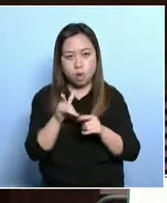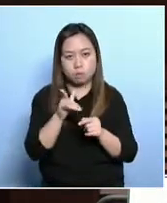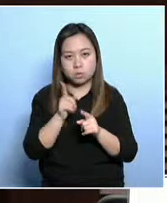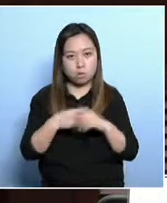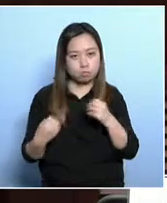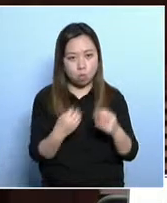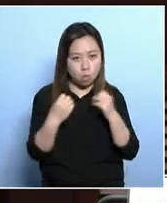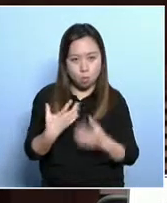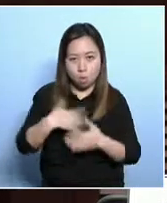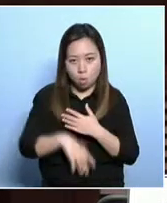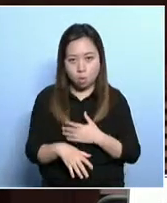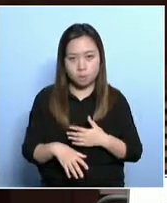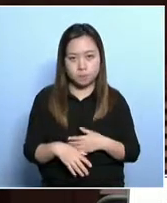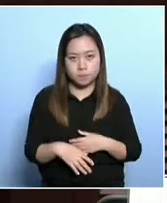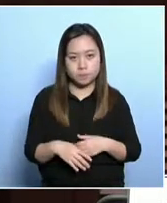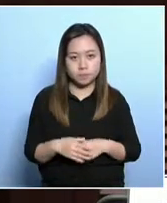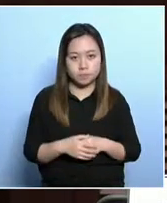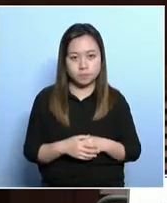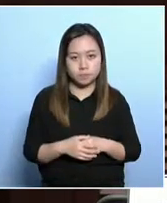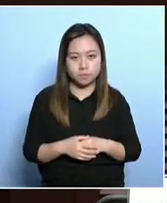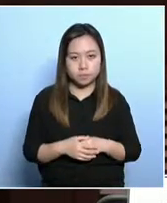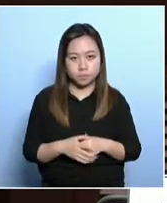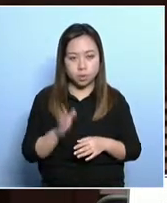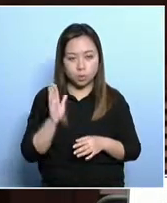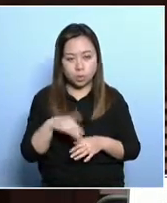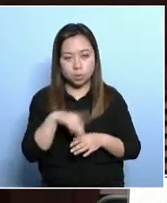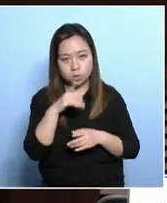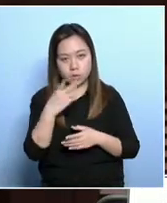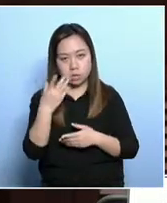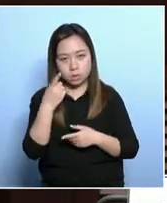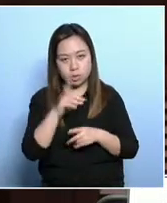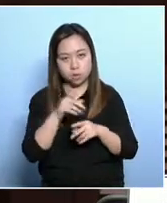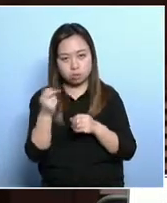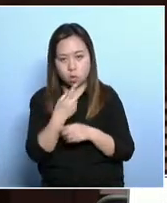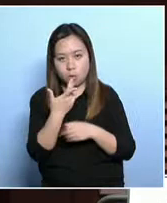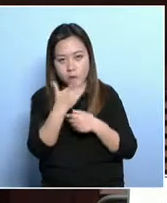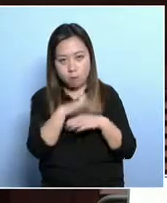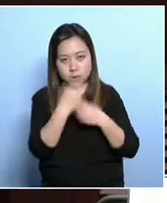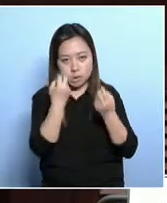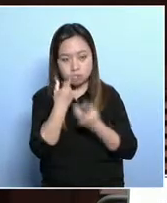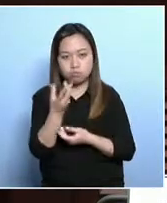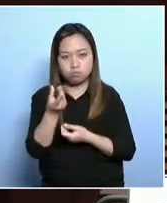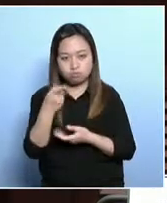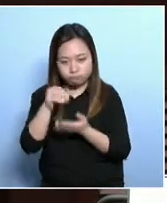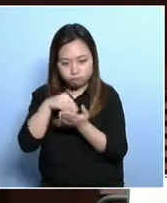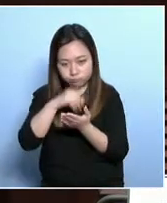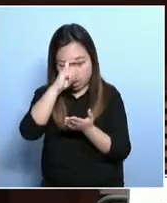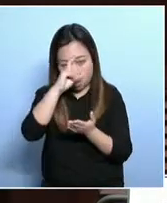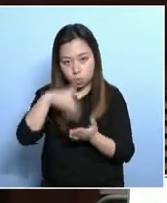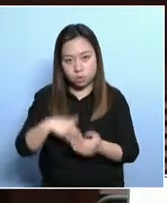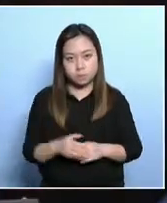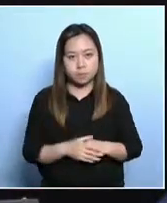We sit on the Commission on Poverty, so we believe the COP